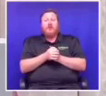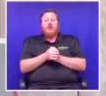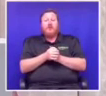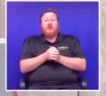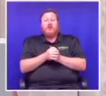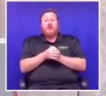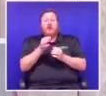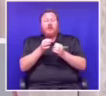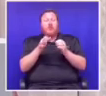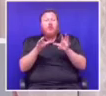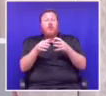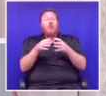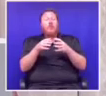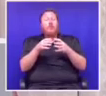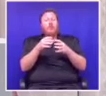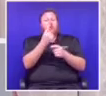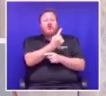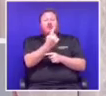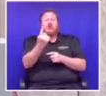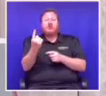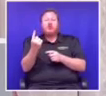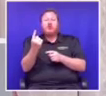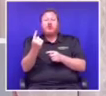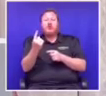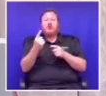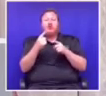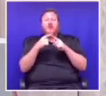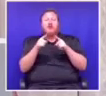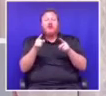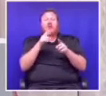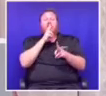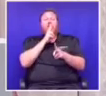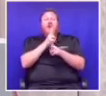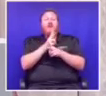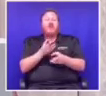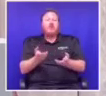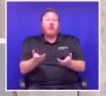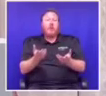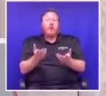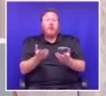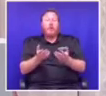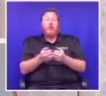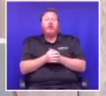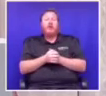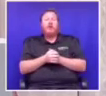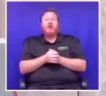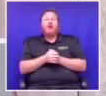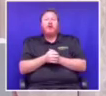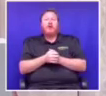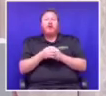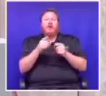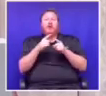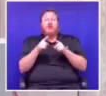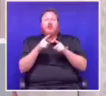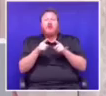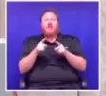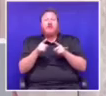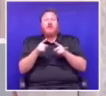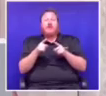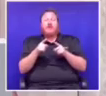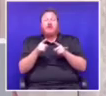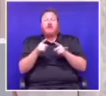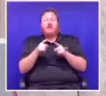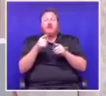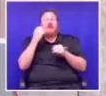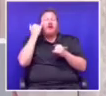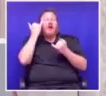different manifestos, parties that have different, or adhere to